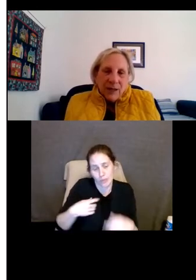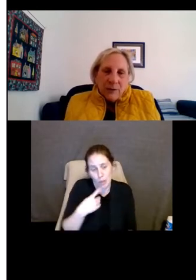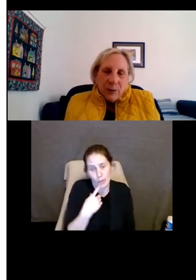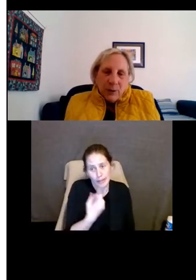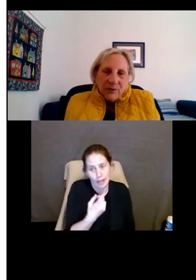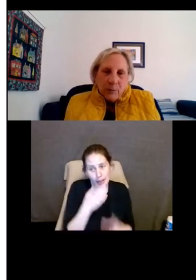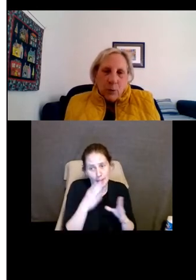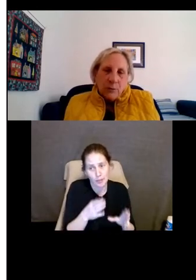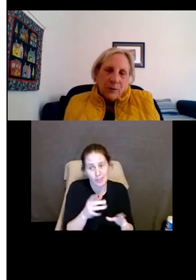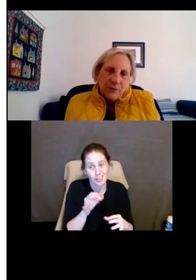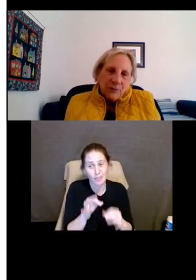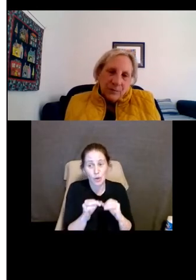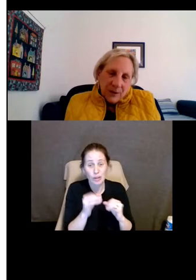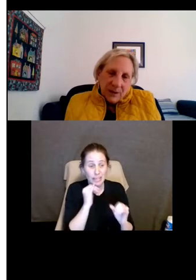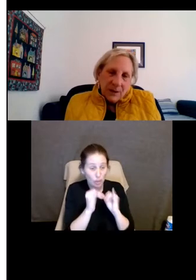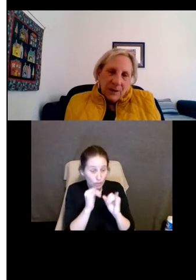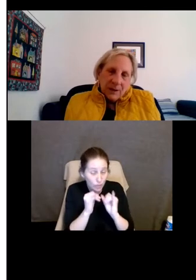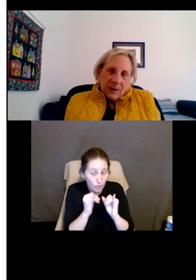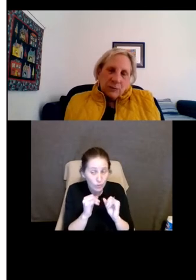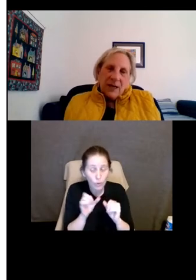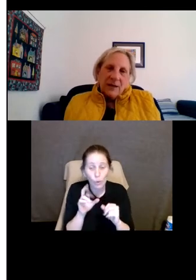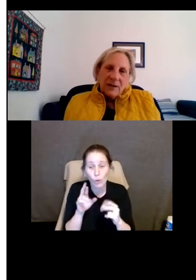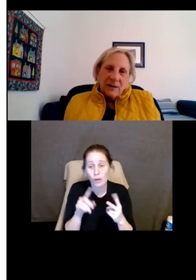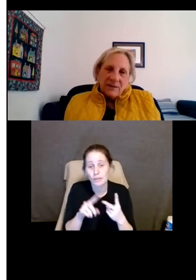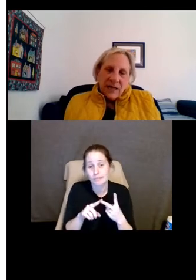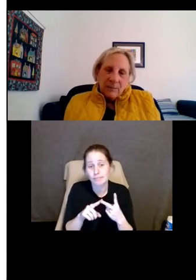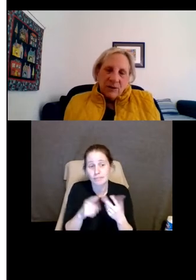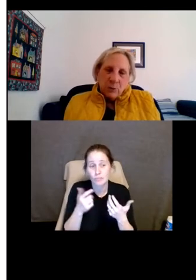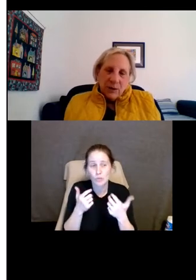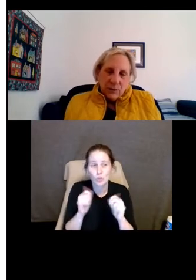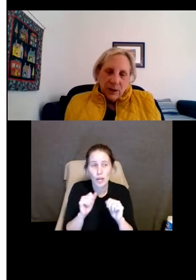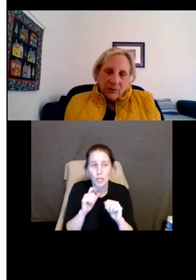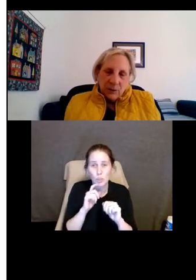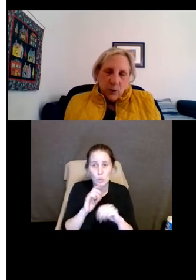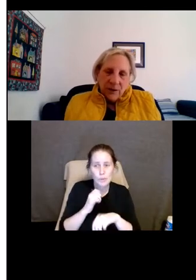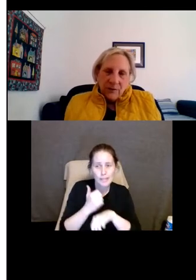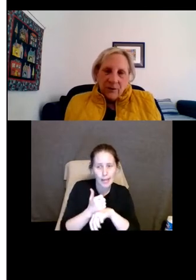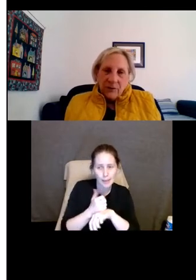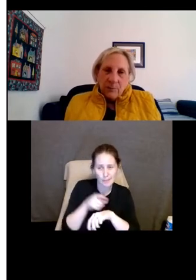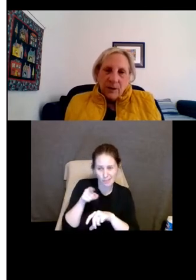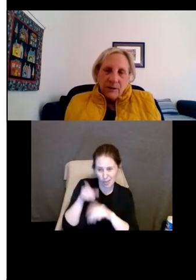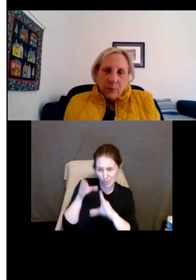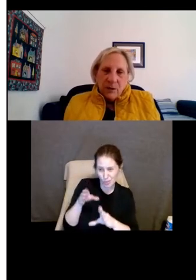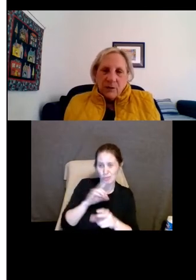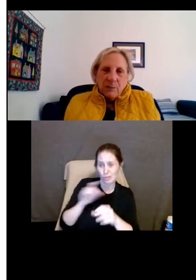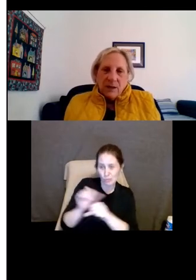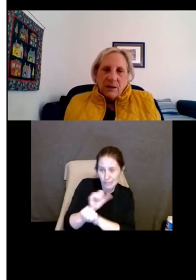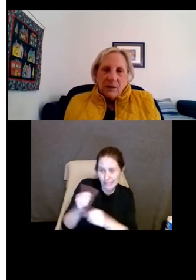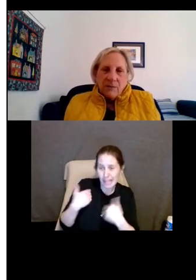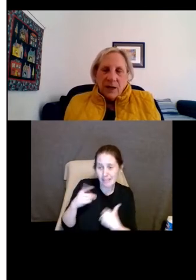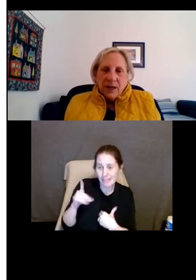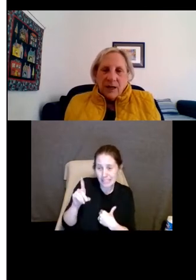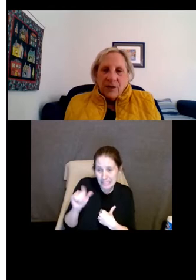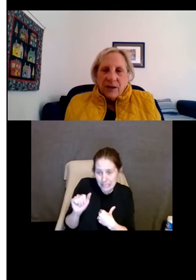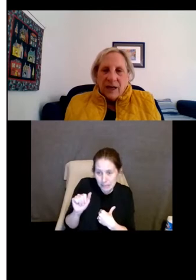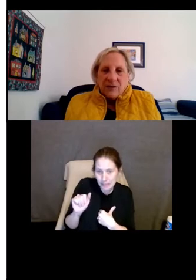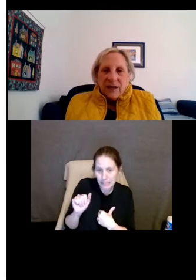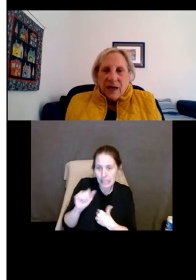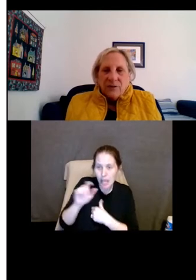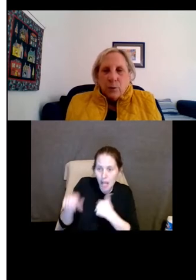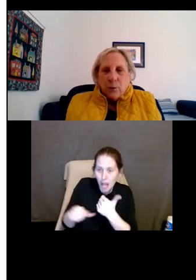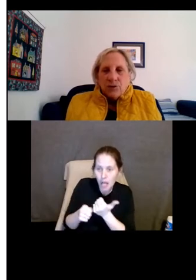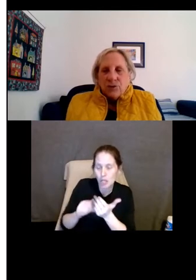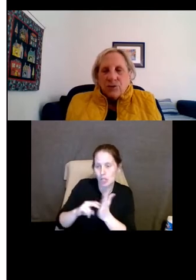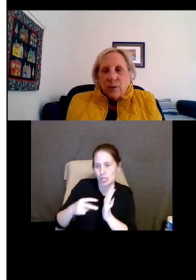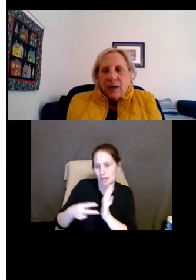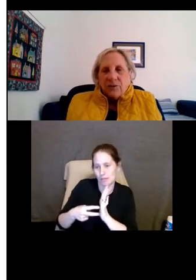if you're interviewing someone or trying to establish whether or not someone has a disability within the meaning of the Fair Housing Act,